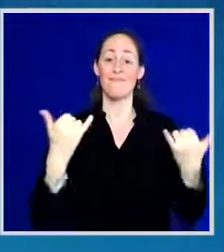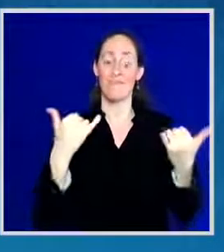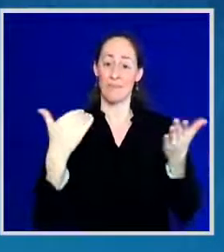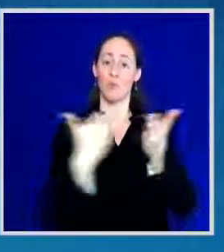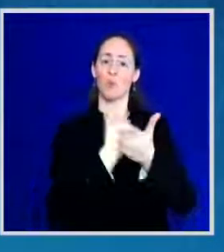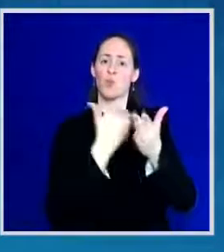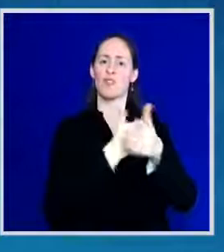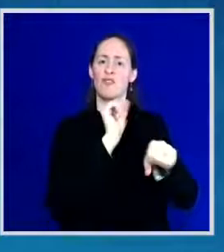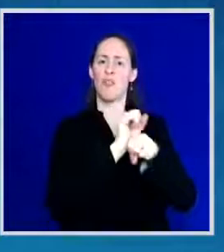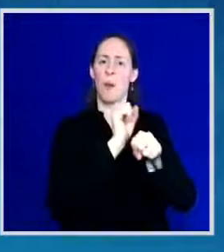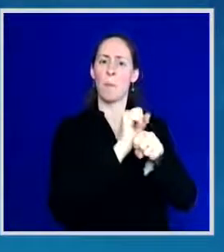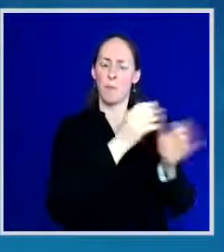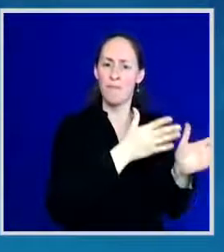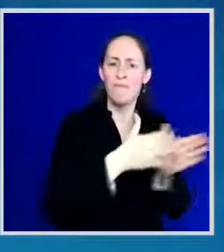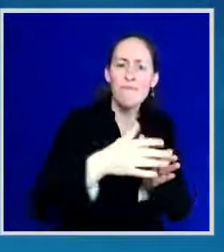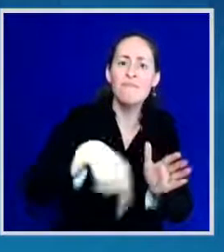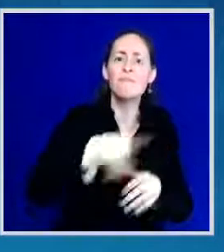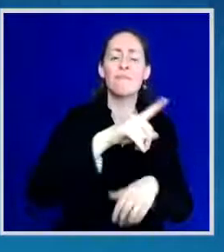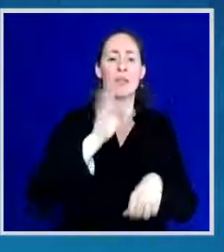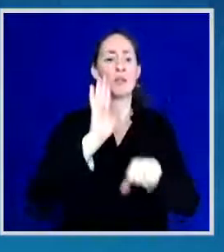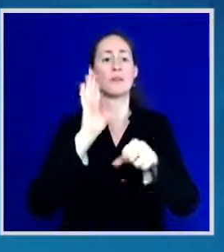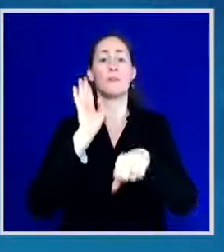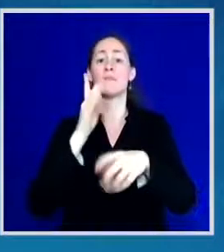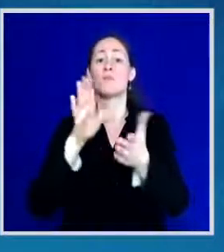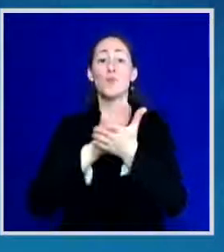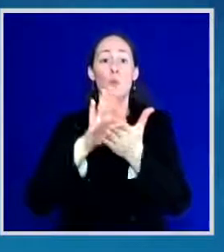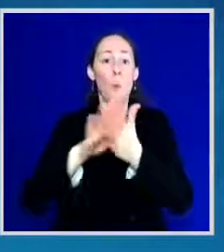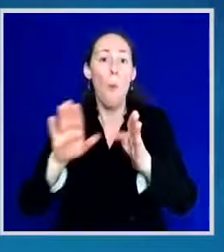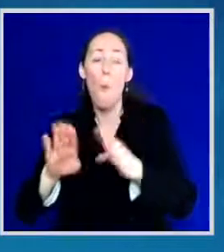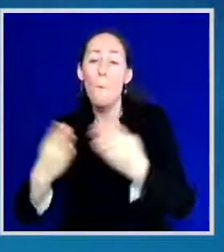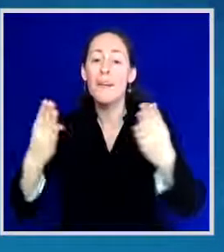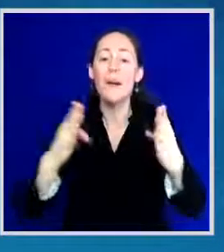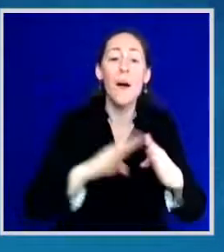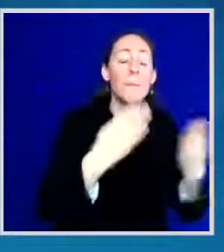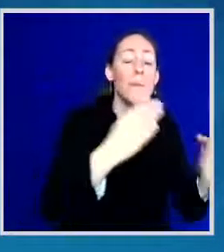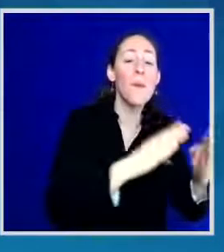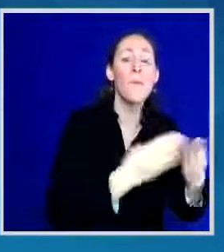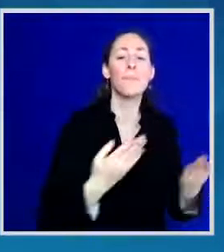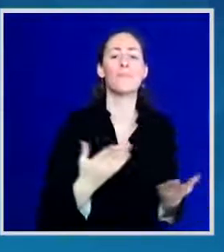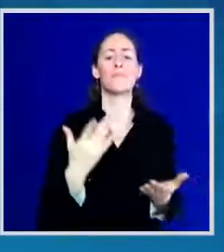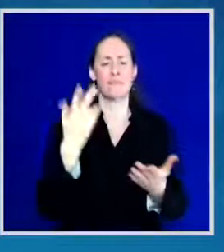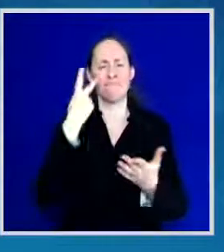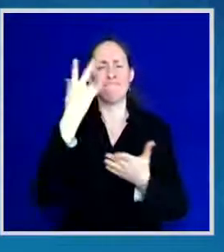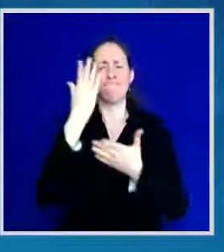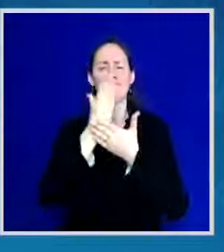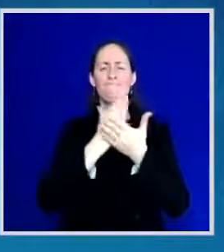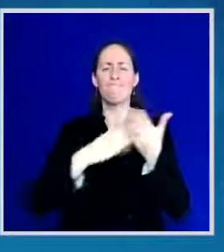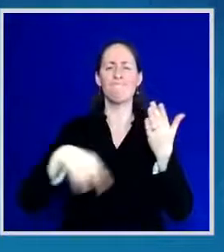Schools are reopening. And some restrictions are being relaxed per the CDC guidelines.